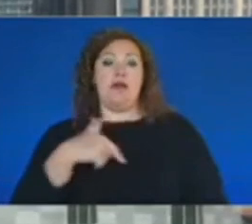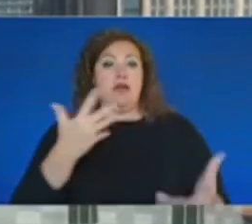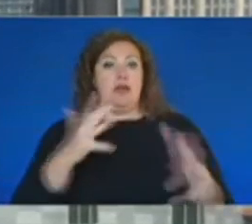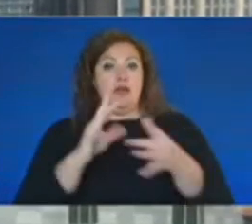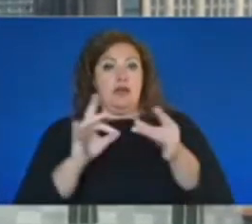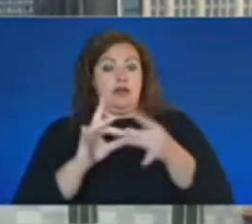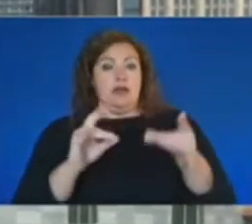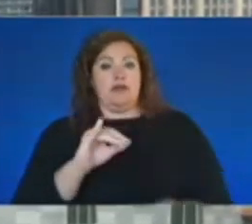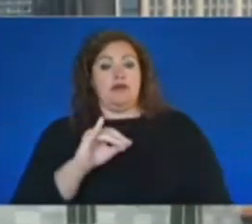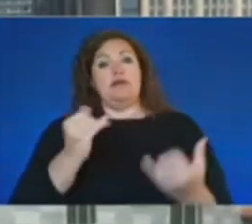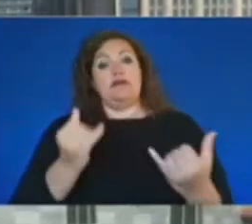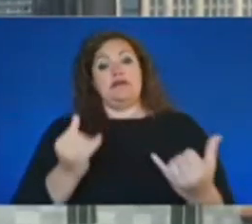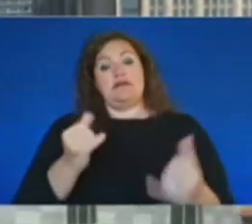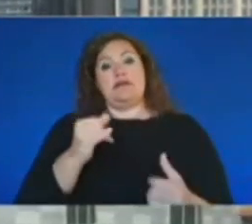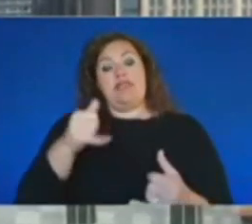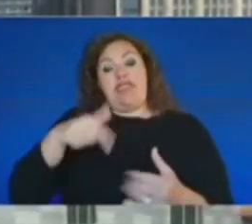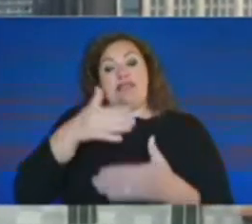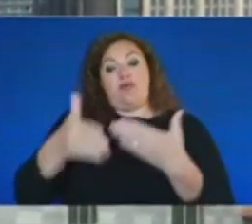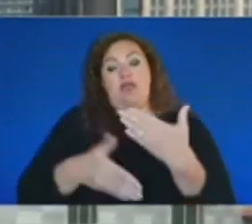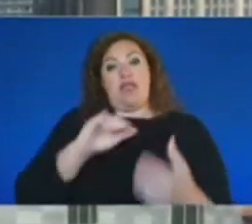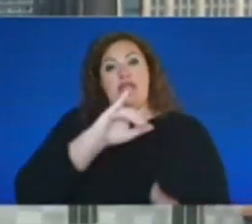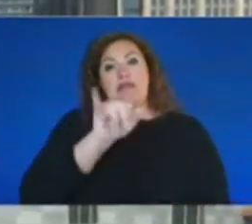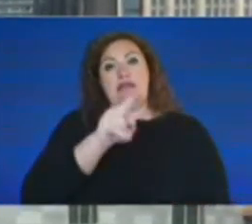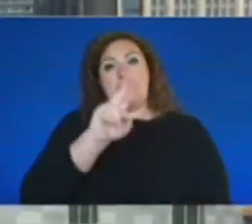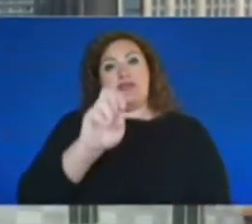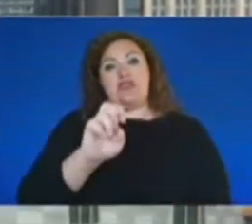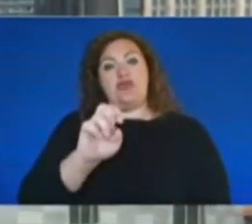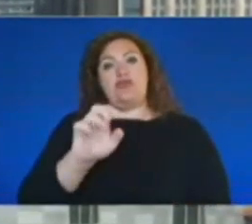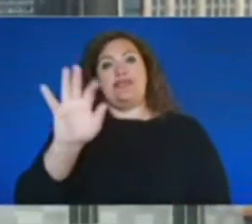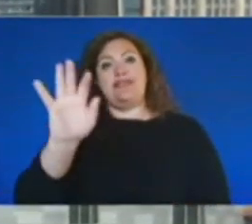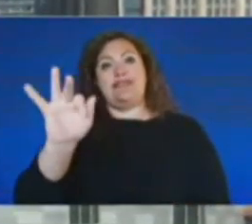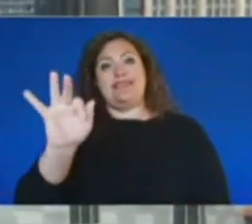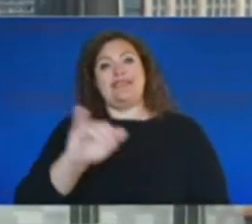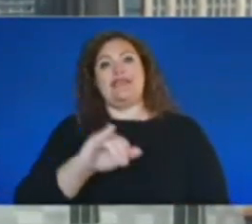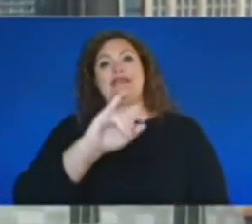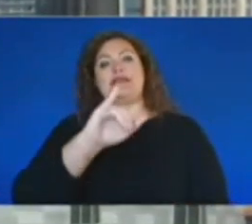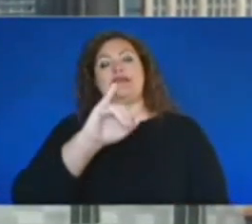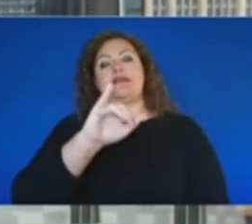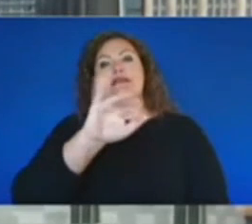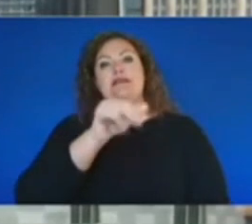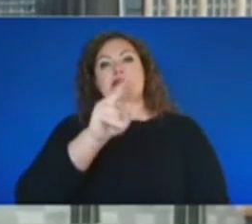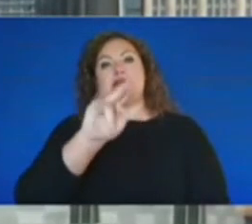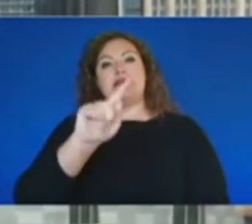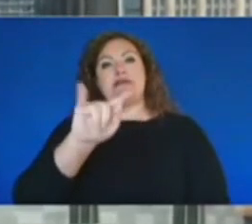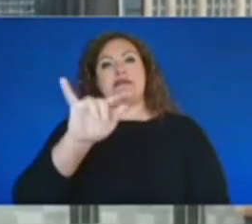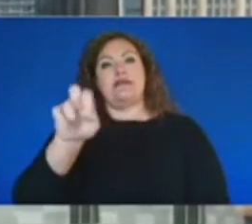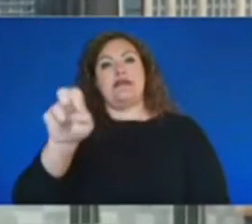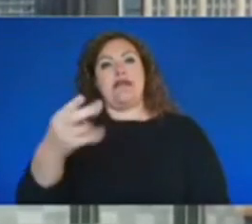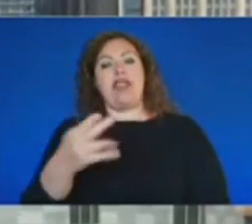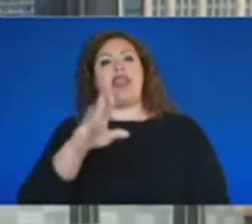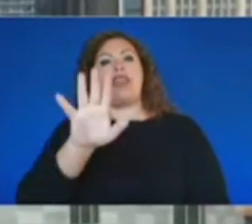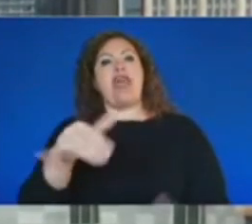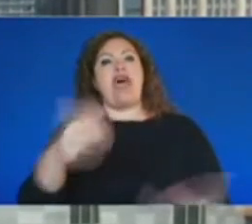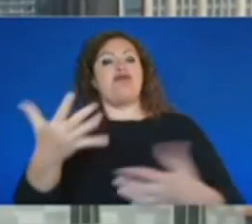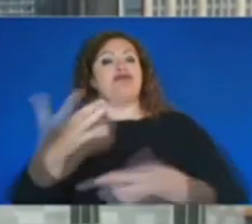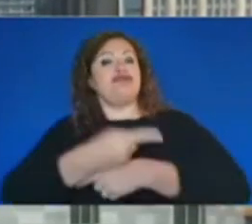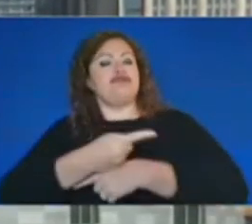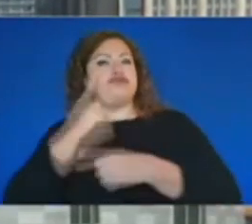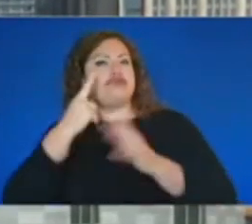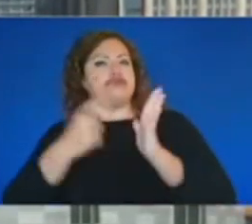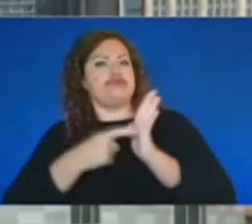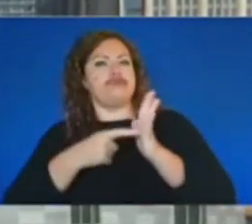Juneteenth is this weekend, and it is a day to remember and celebrate the day when slavery ended for all black Americans.